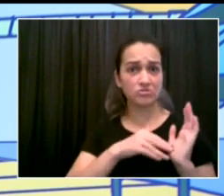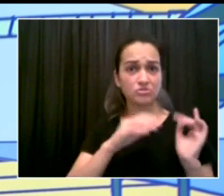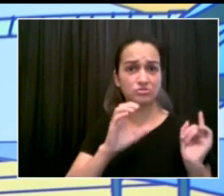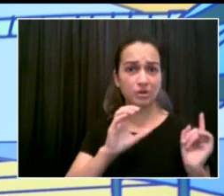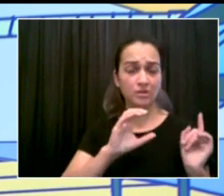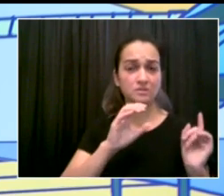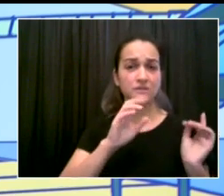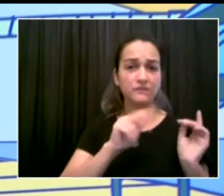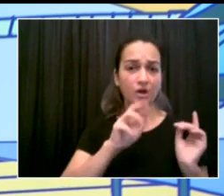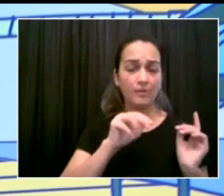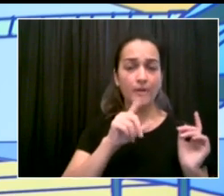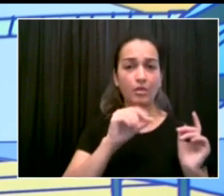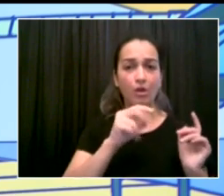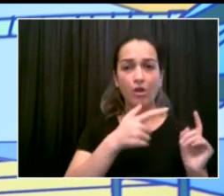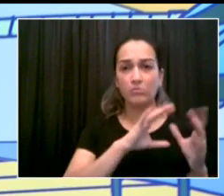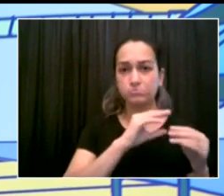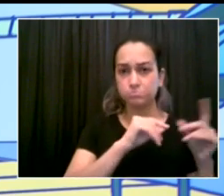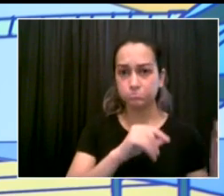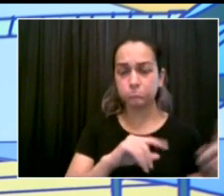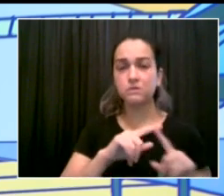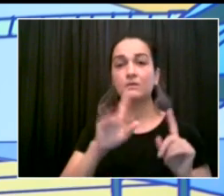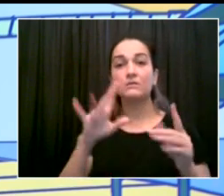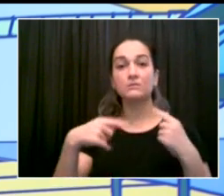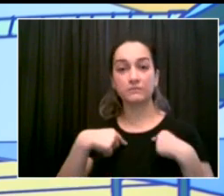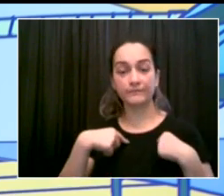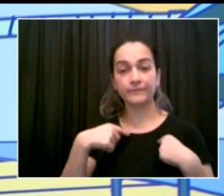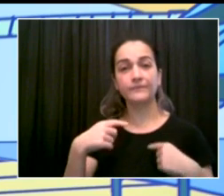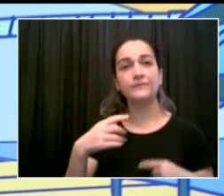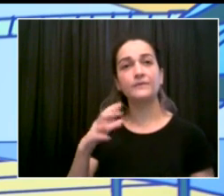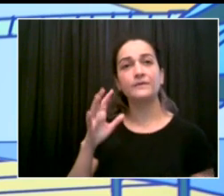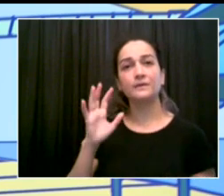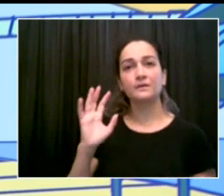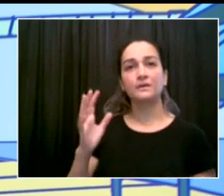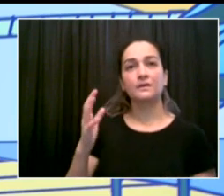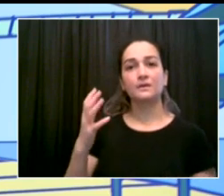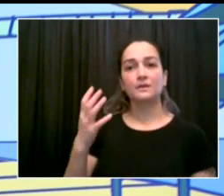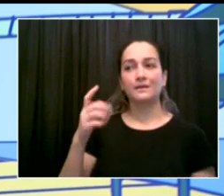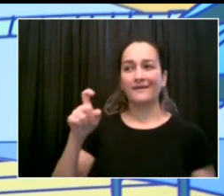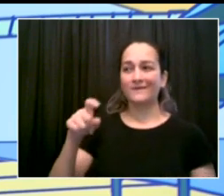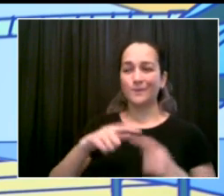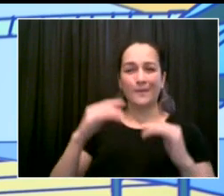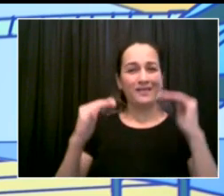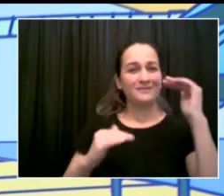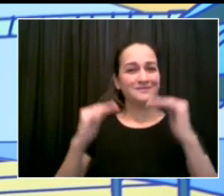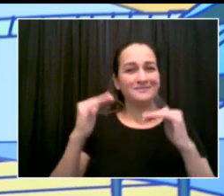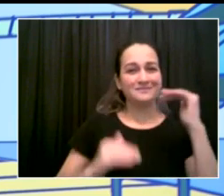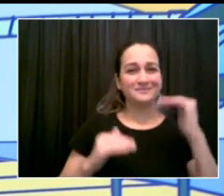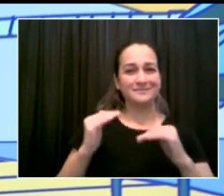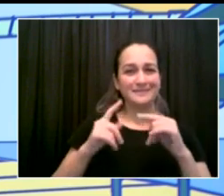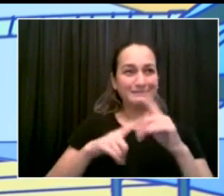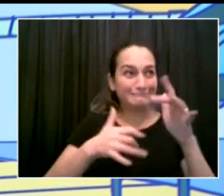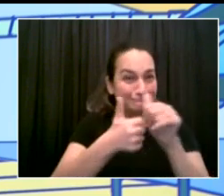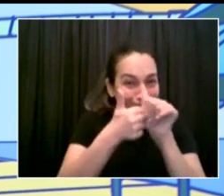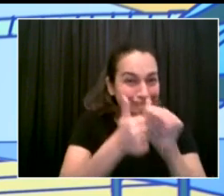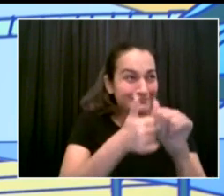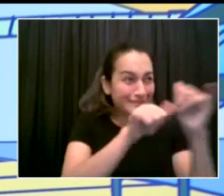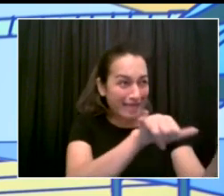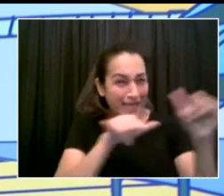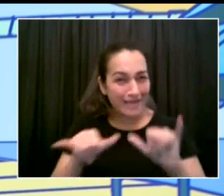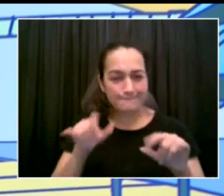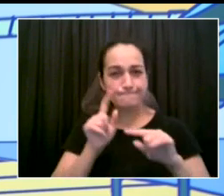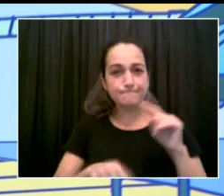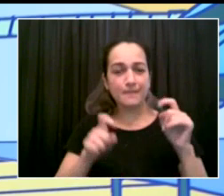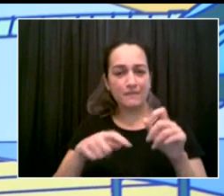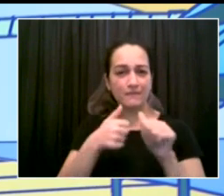absolutely positively, it's imperative to have every child back in school and the maximum time in school, obviously at the same time,